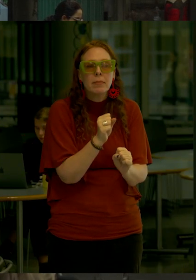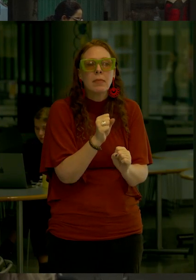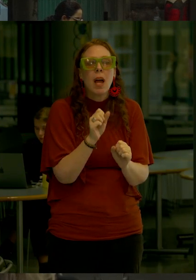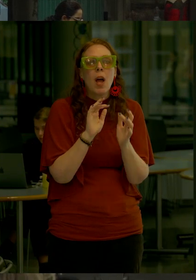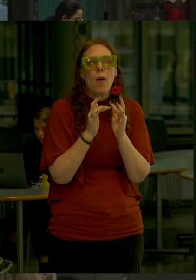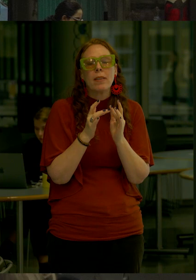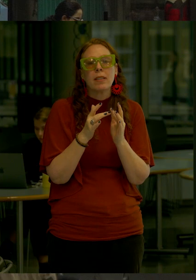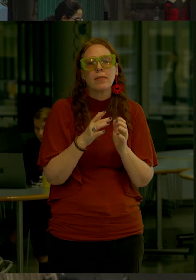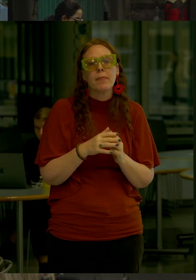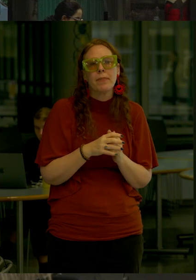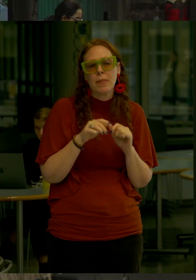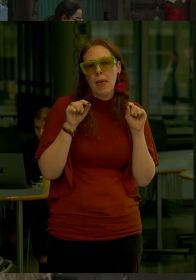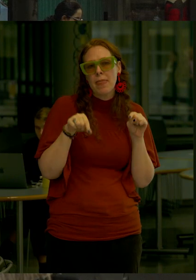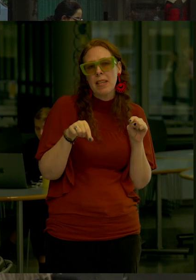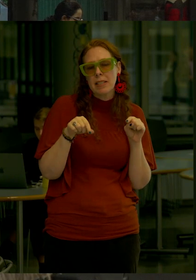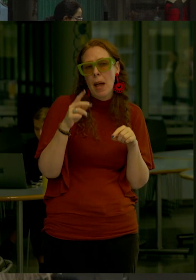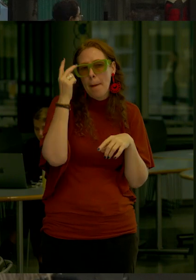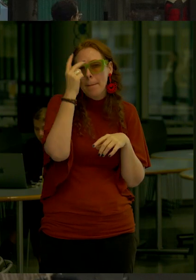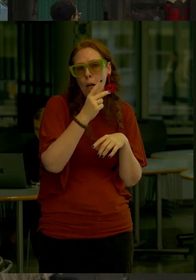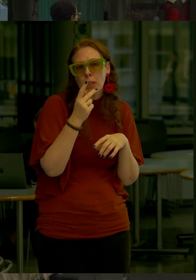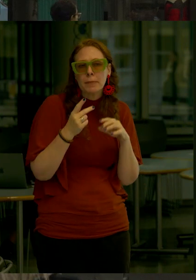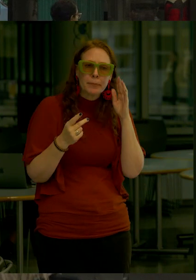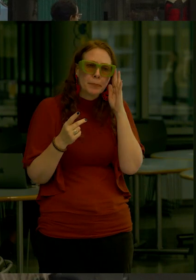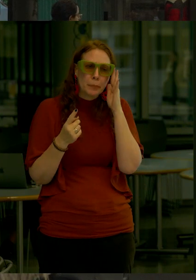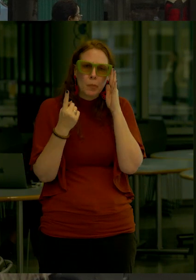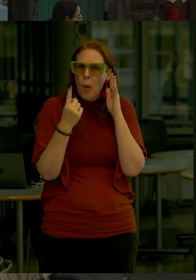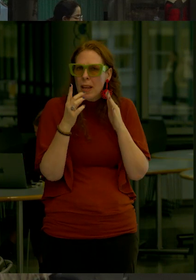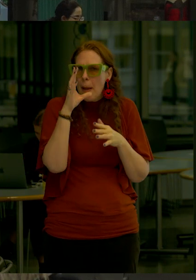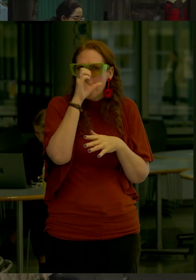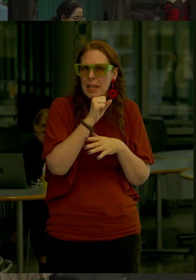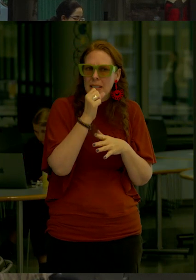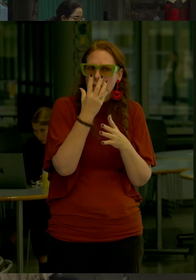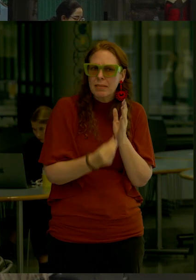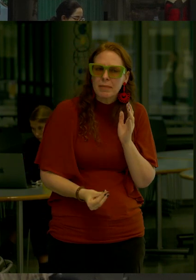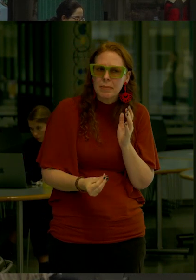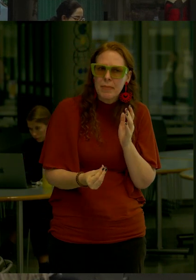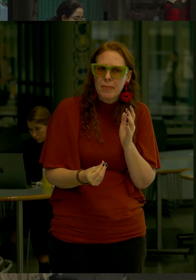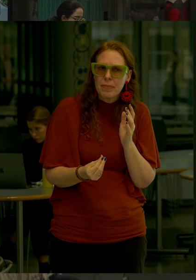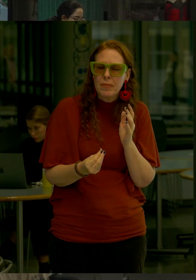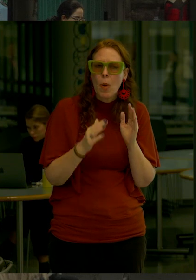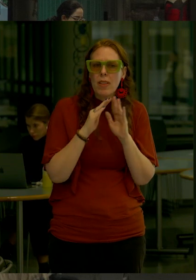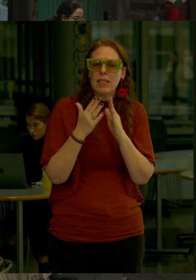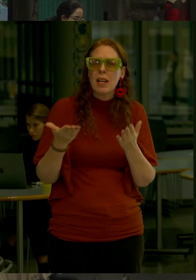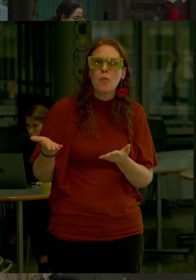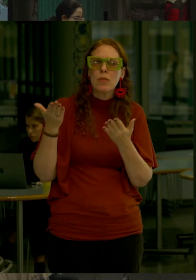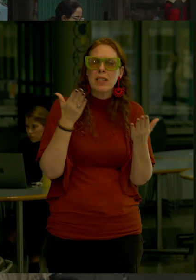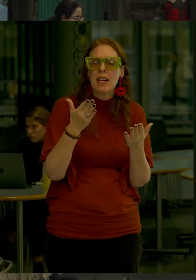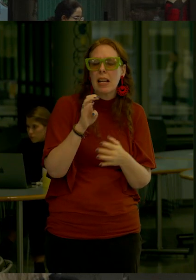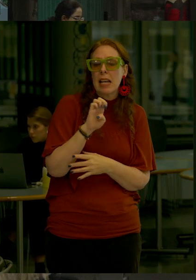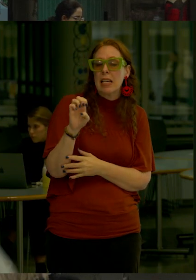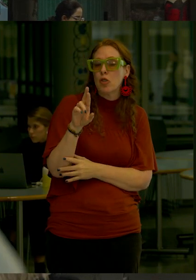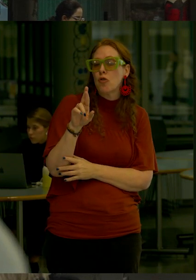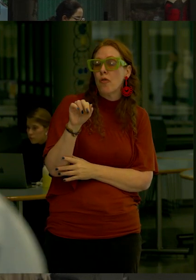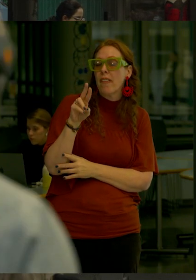website is tremendous But with this park there seems to be one missing thing Which we saw when the city presented for East River